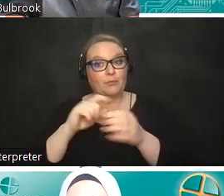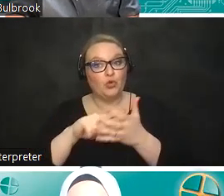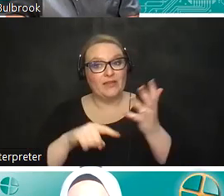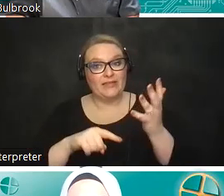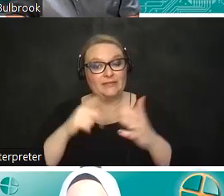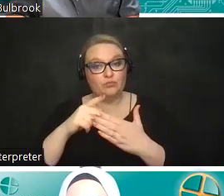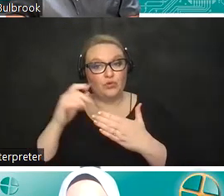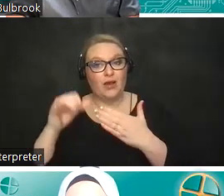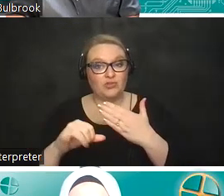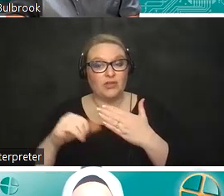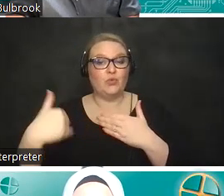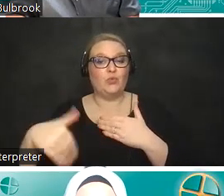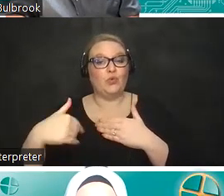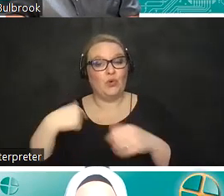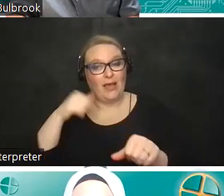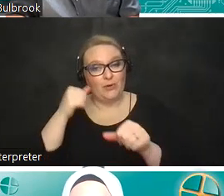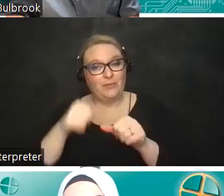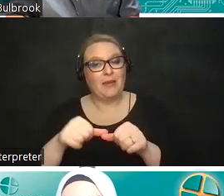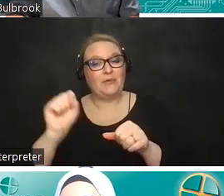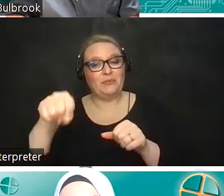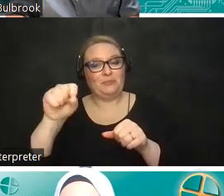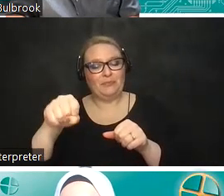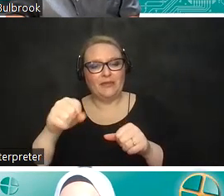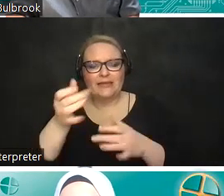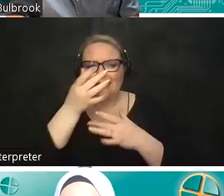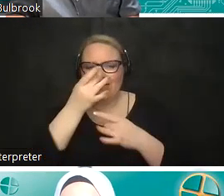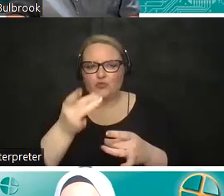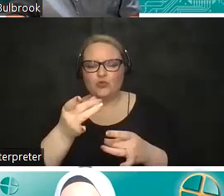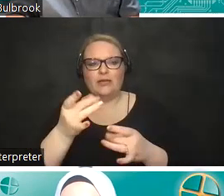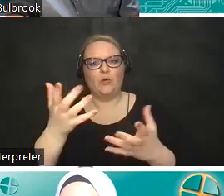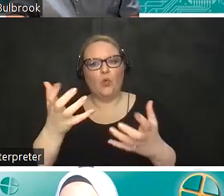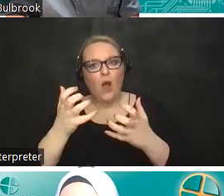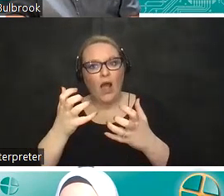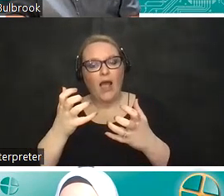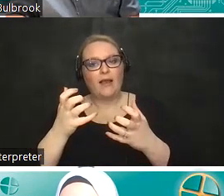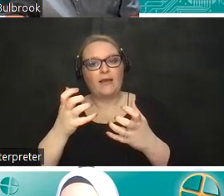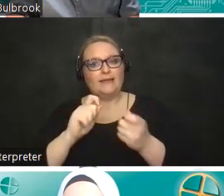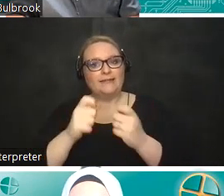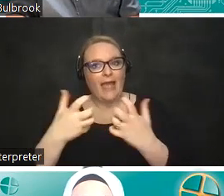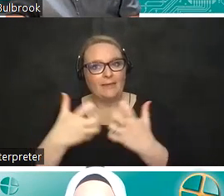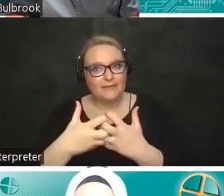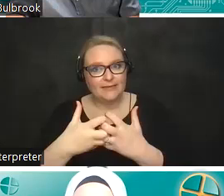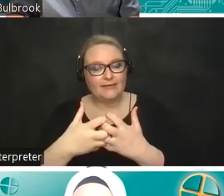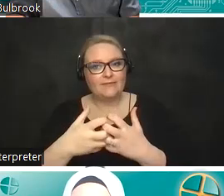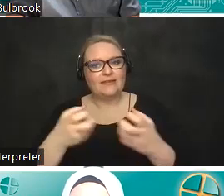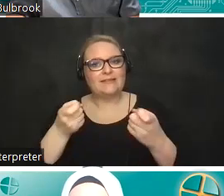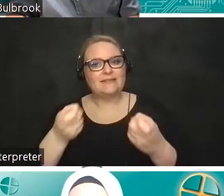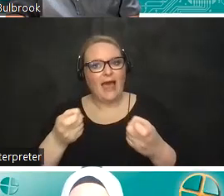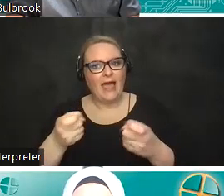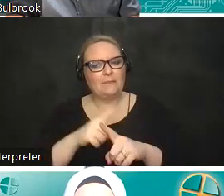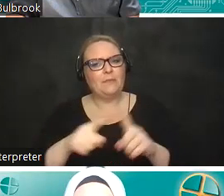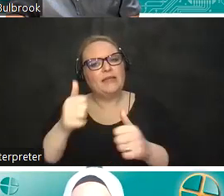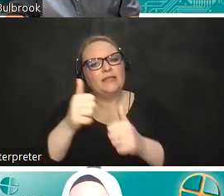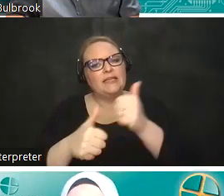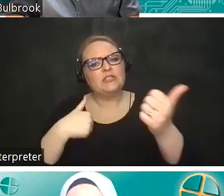thoroughly and it was interesting how an adaptive sled was wanted but each uh individual wanted specific features and